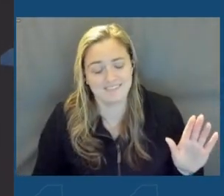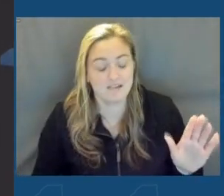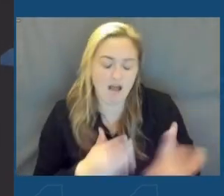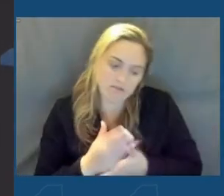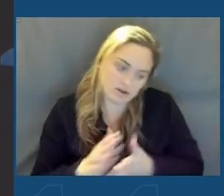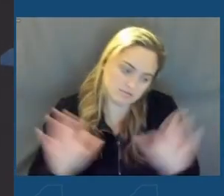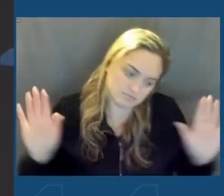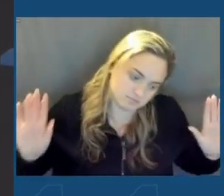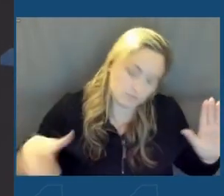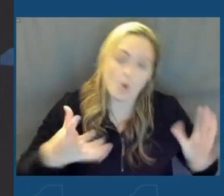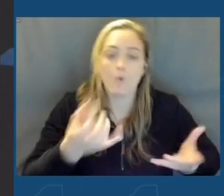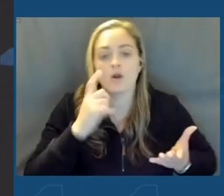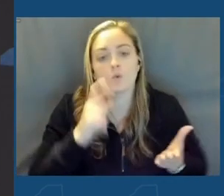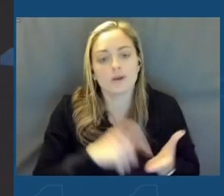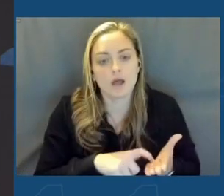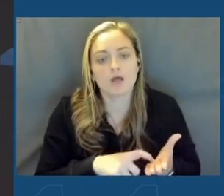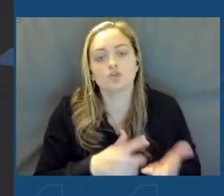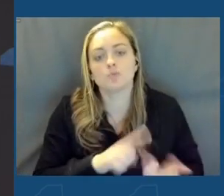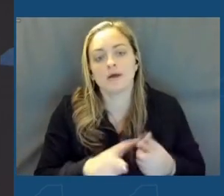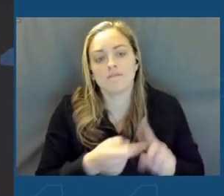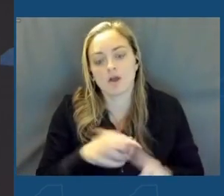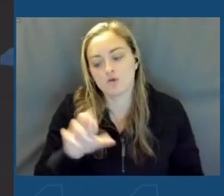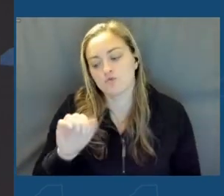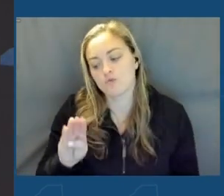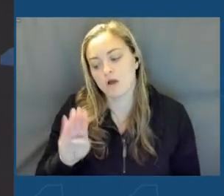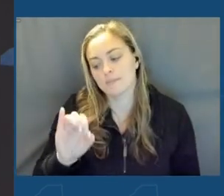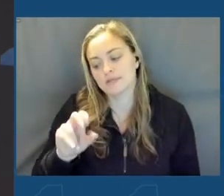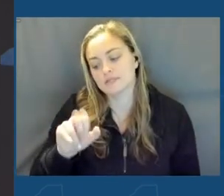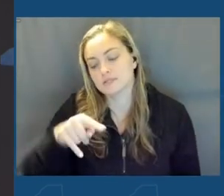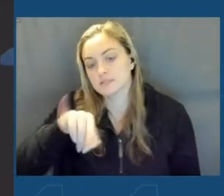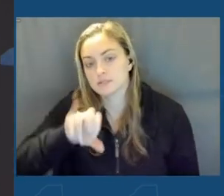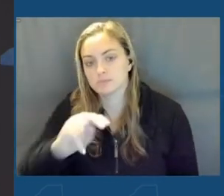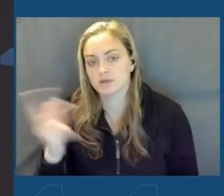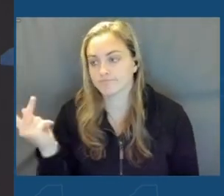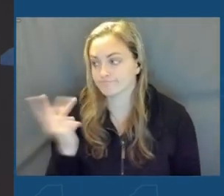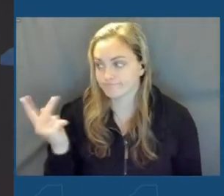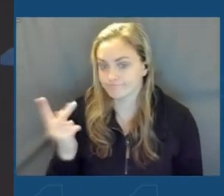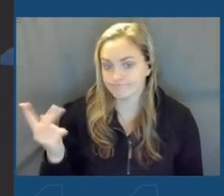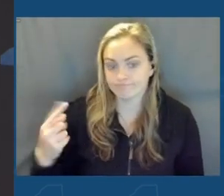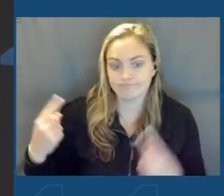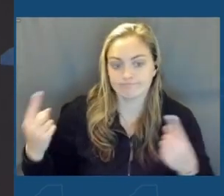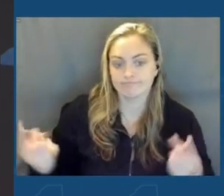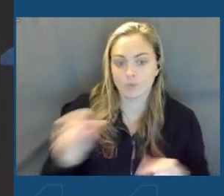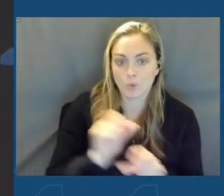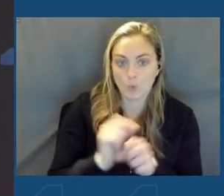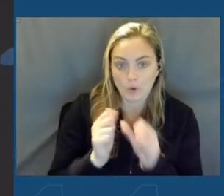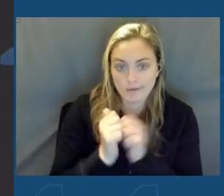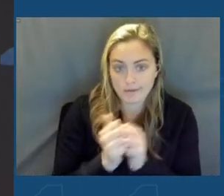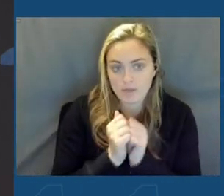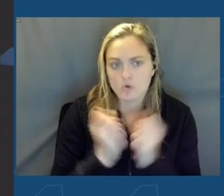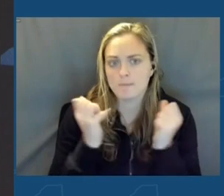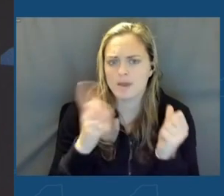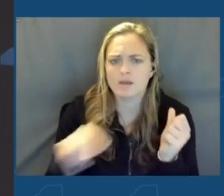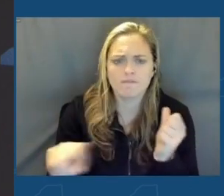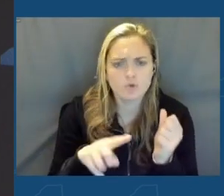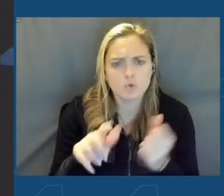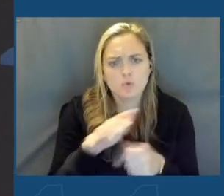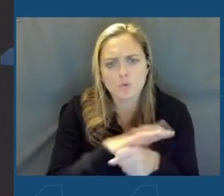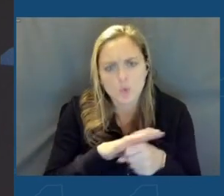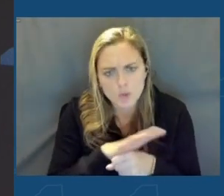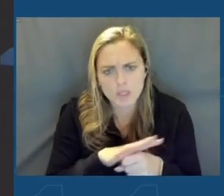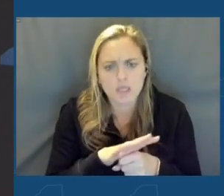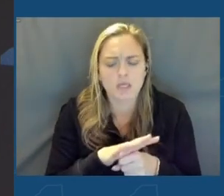I do want to acknowledge my friend, Rob Simpson. Rob and I have been working together with so many of you locally